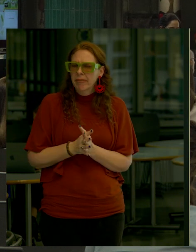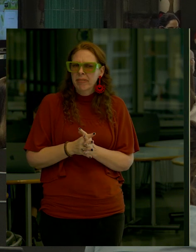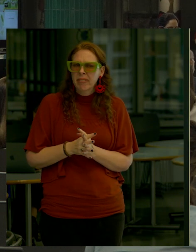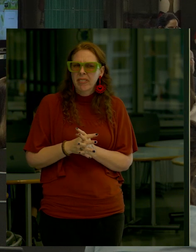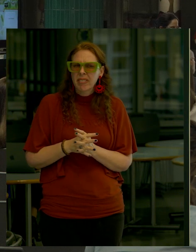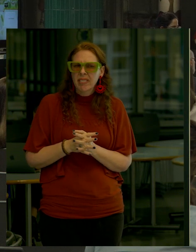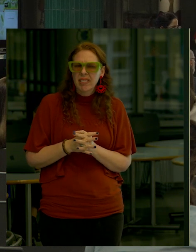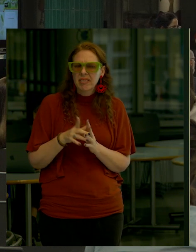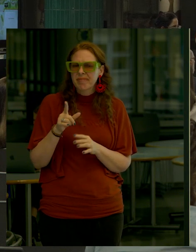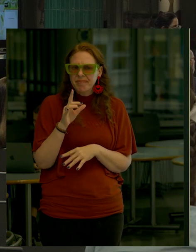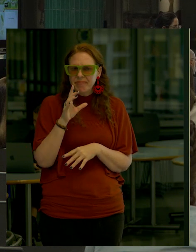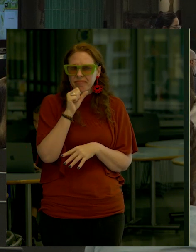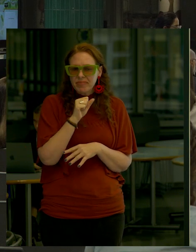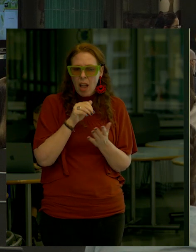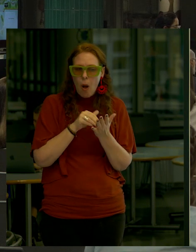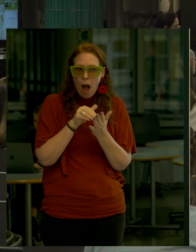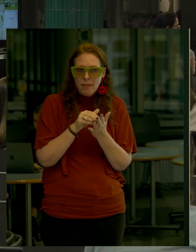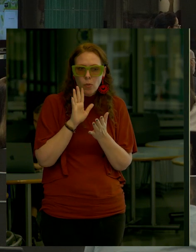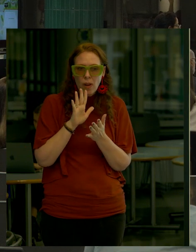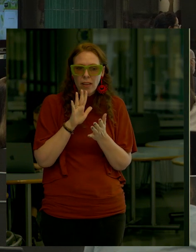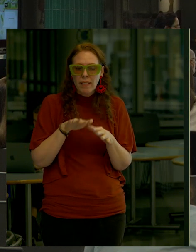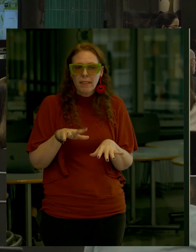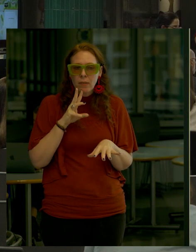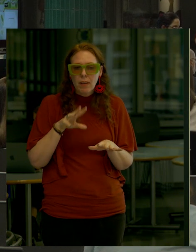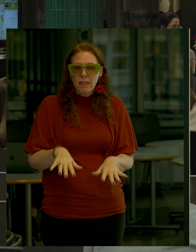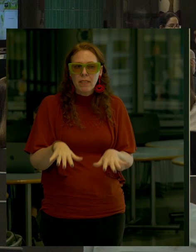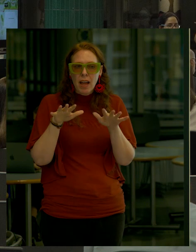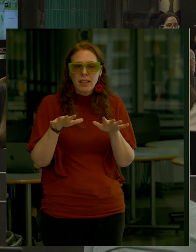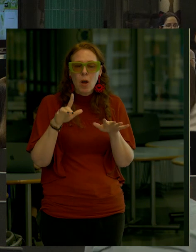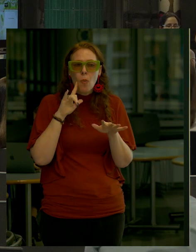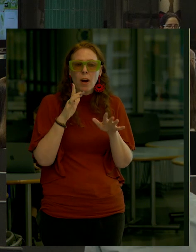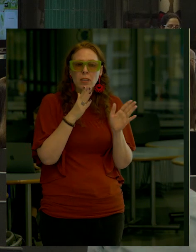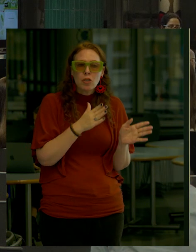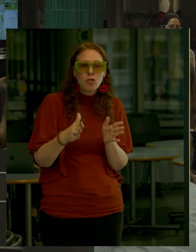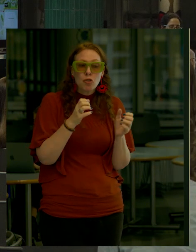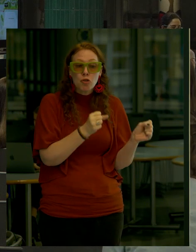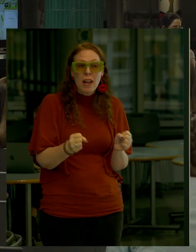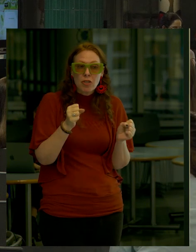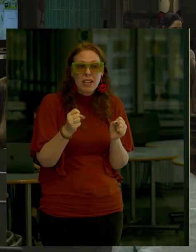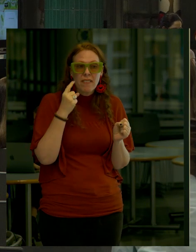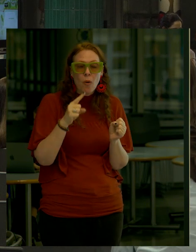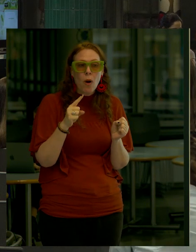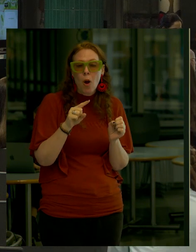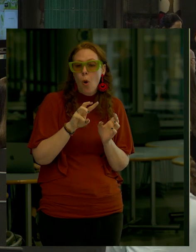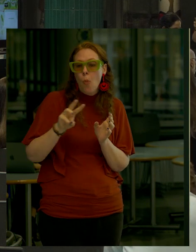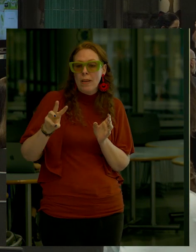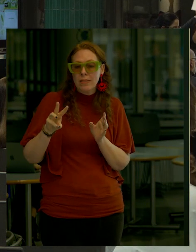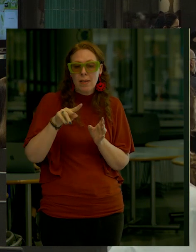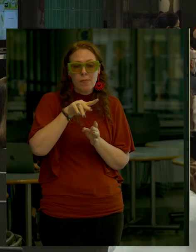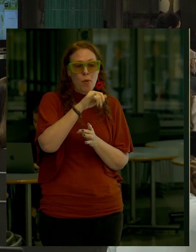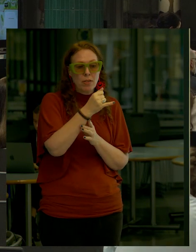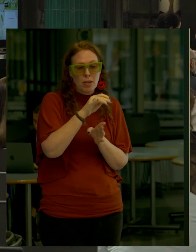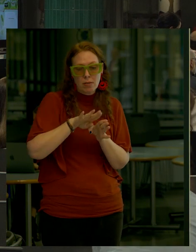the assumptions about how often it's going to flood And what are the mitigation strategies for everything west of the project